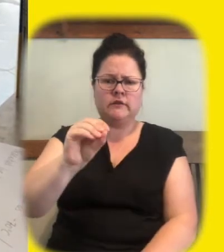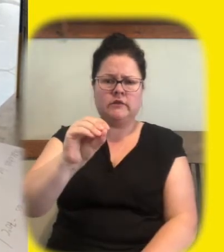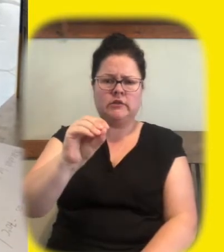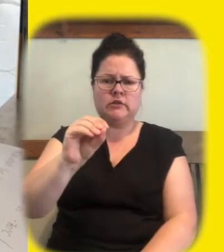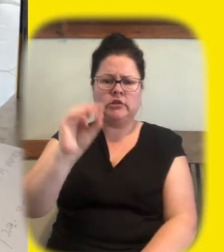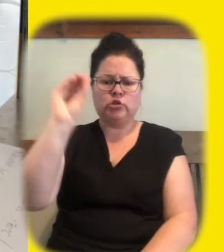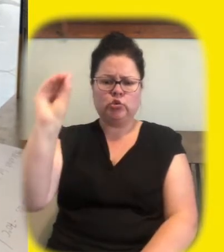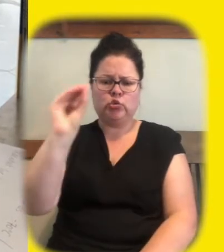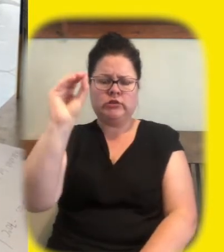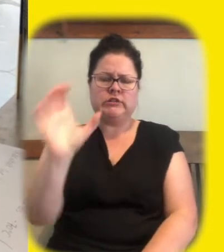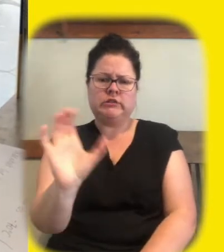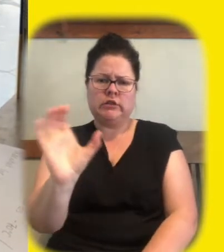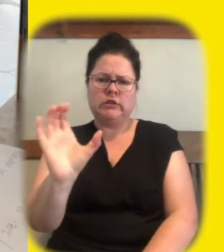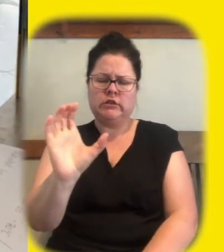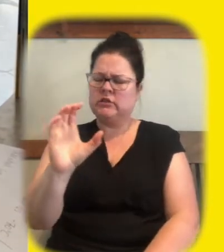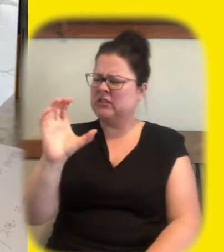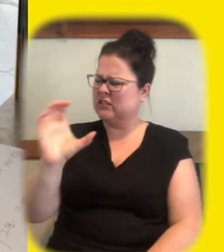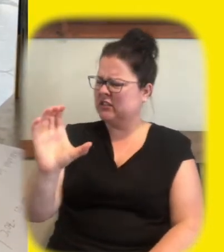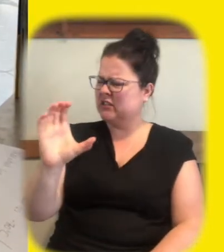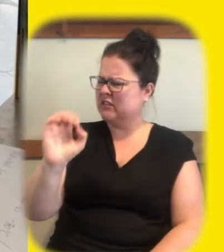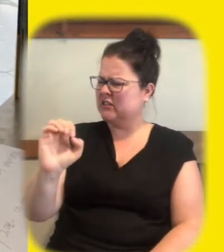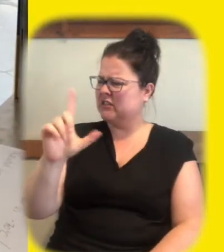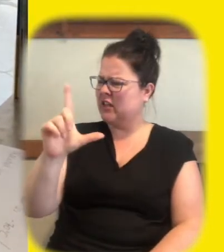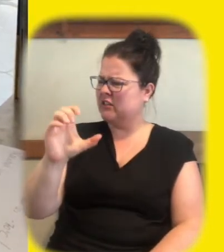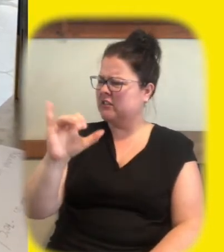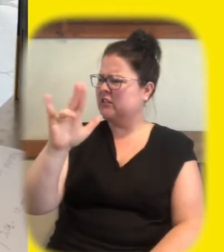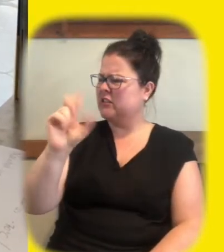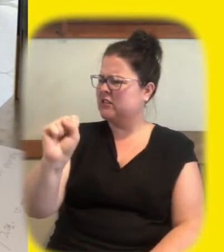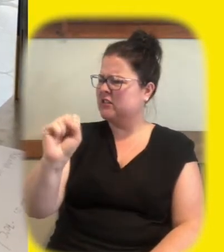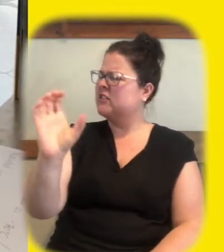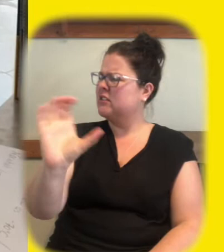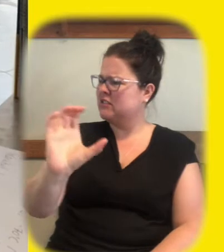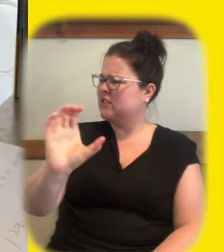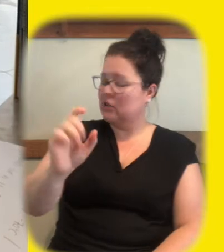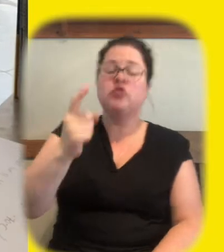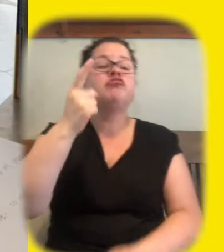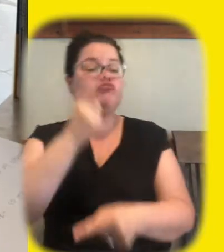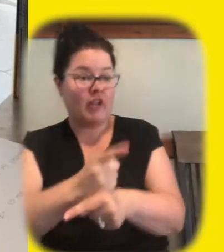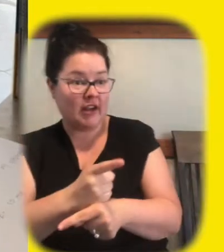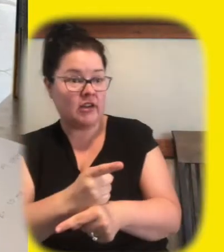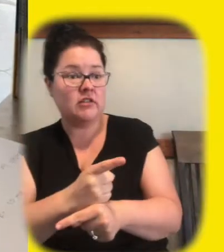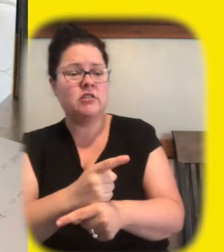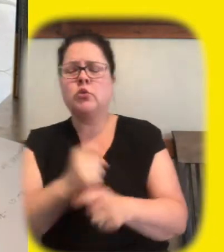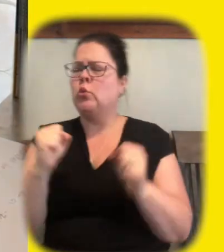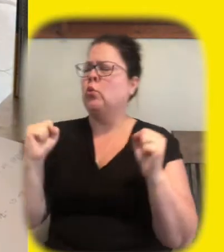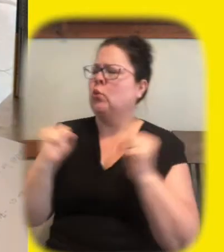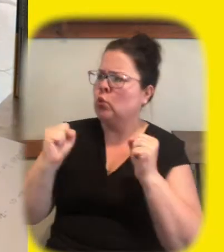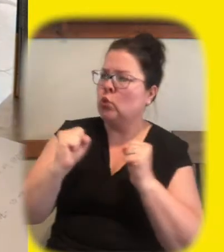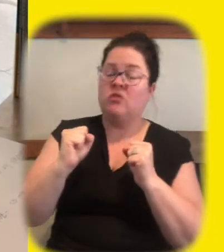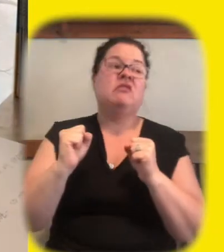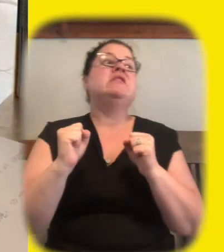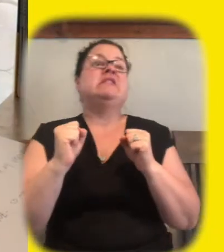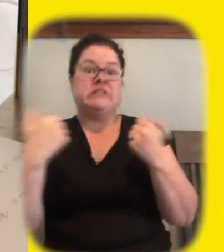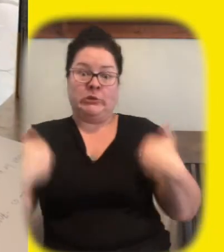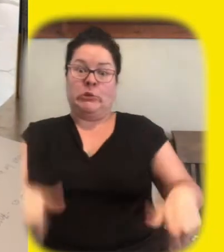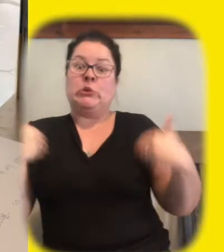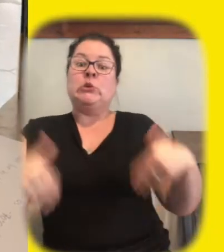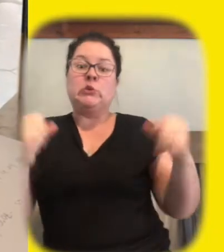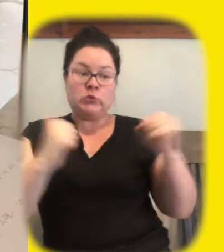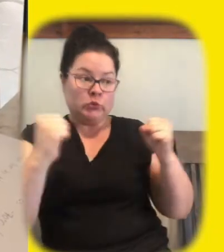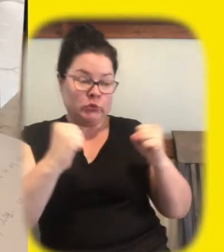celsius yeah yep that's very cold